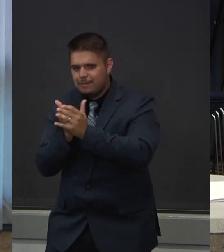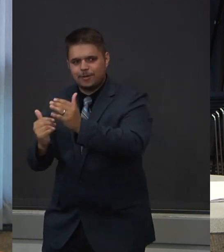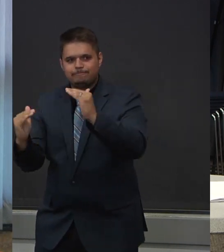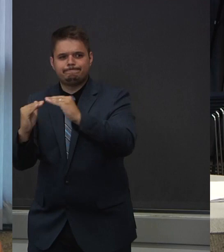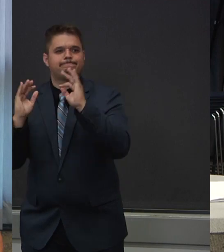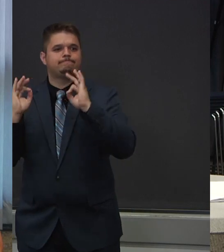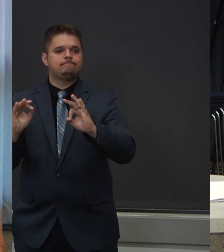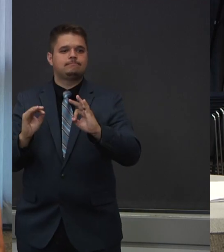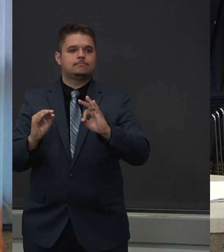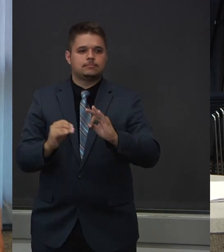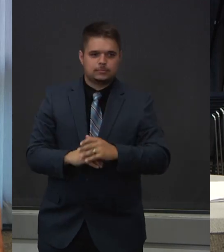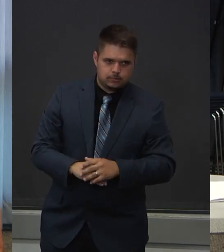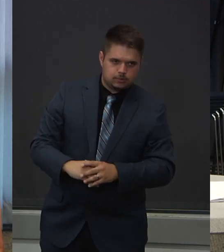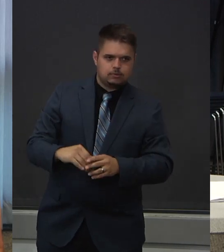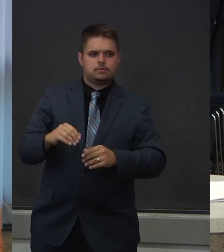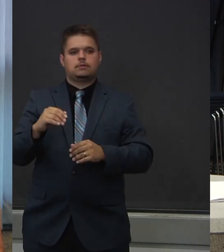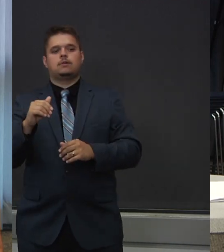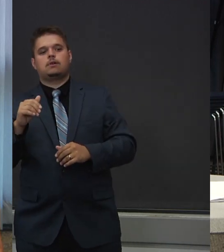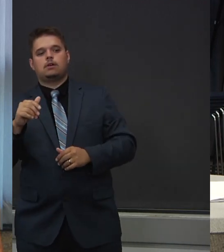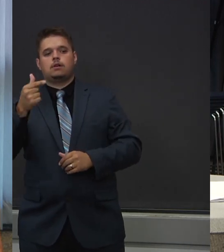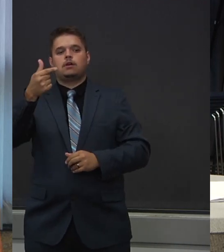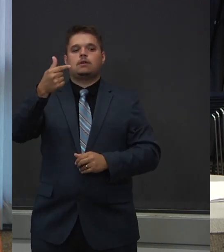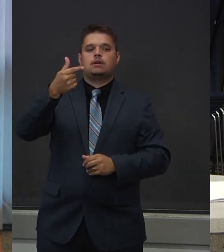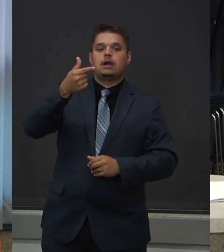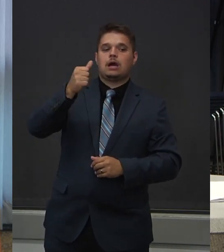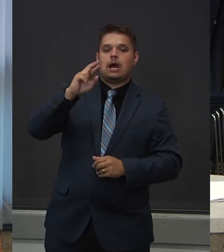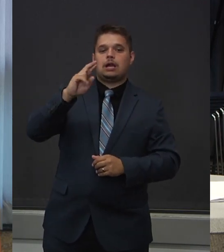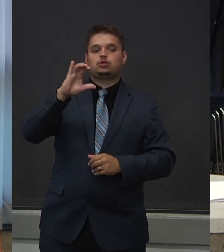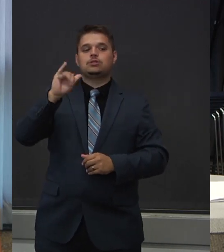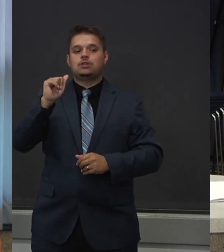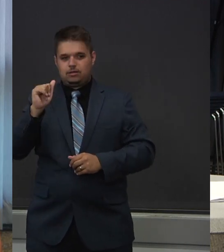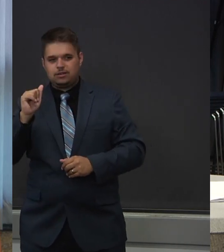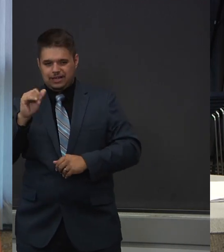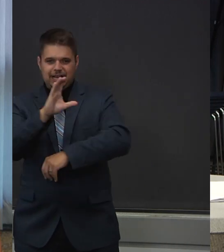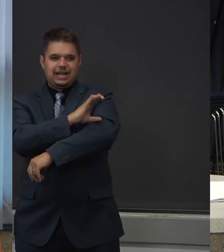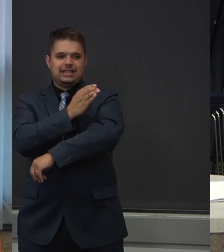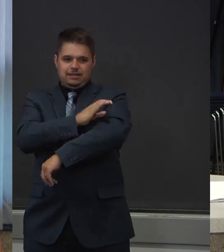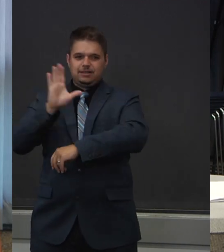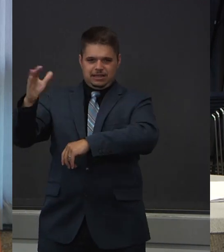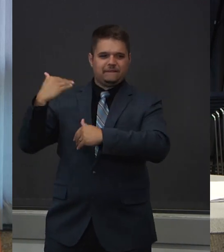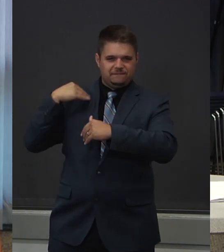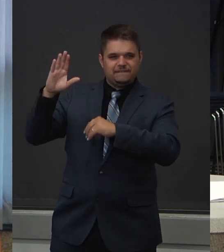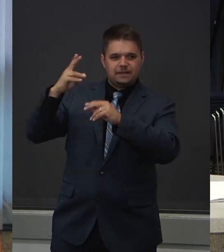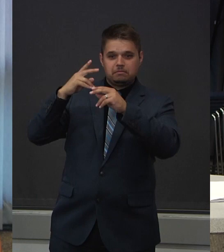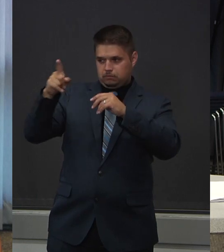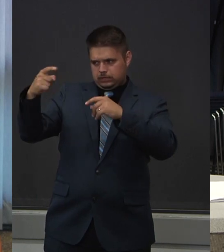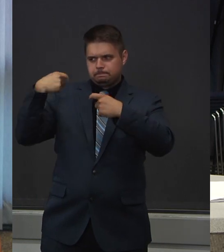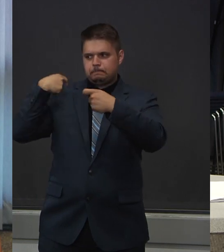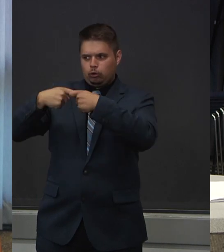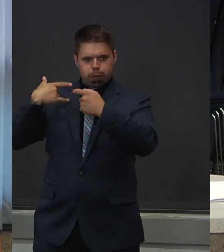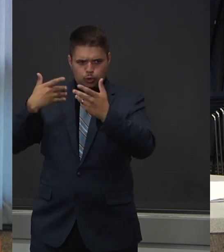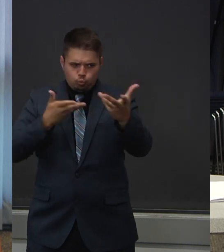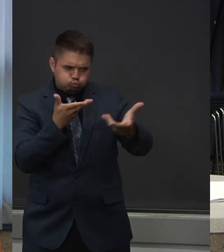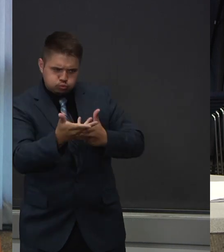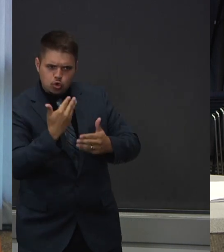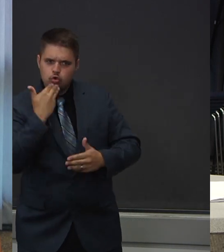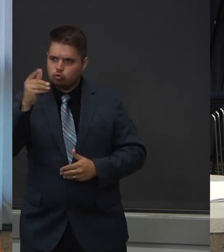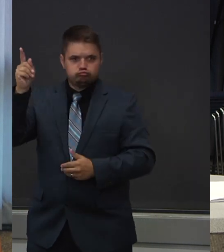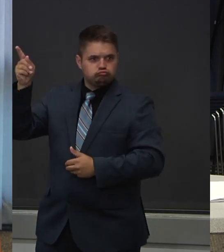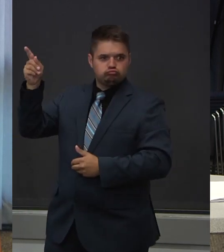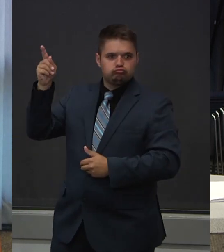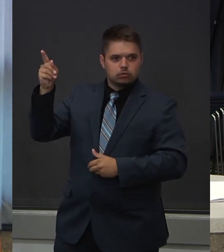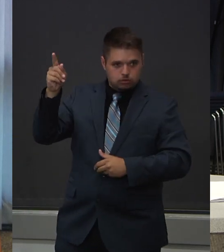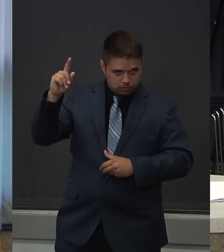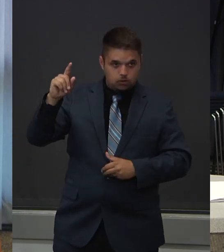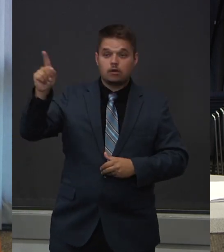can have tests sent to Oregon State Public Health Lab for free testing. It's a goal of the State Public Health